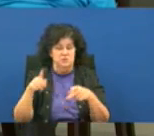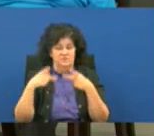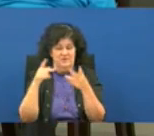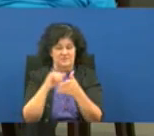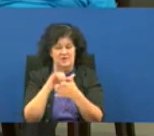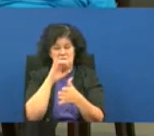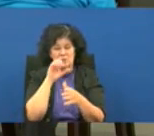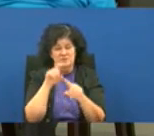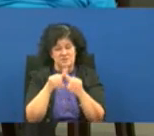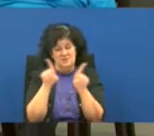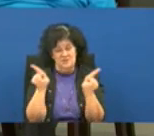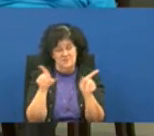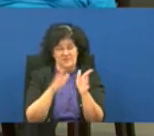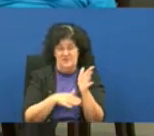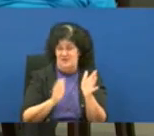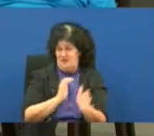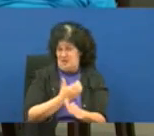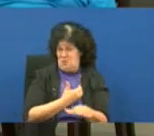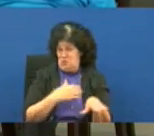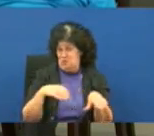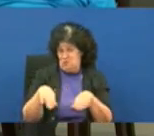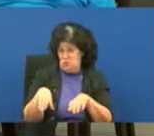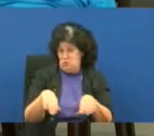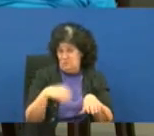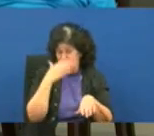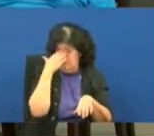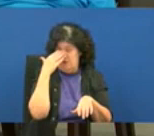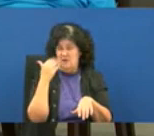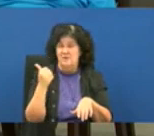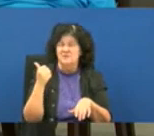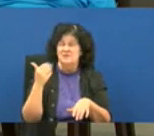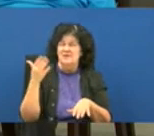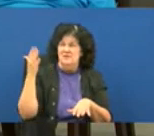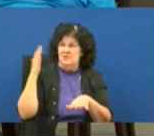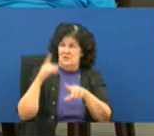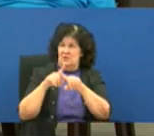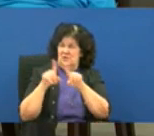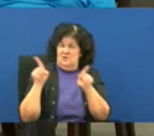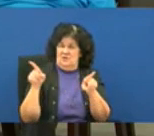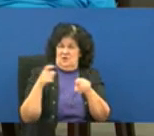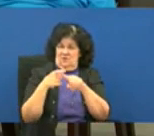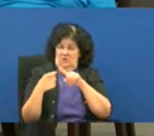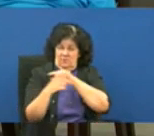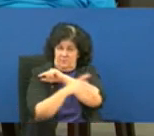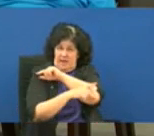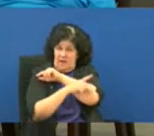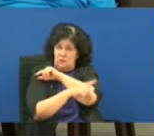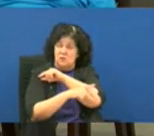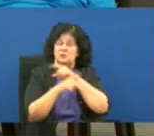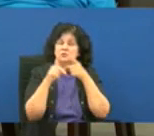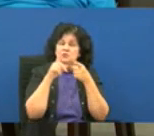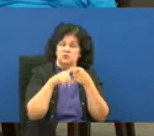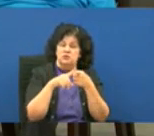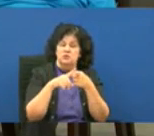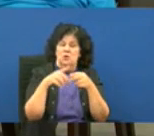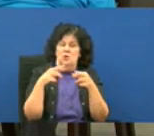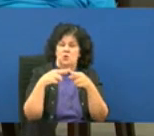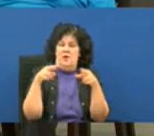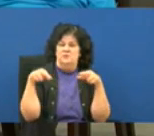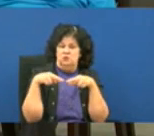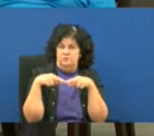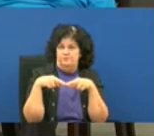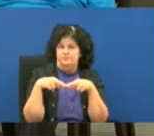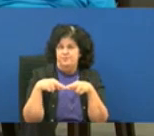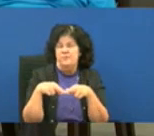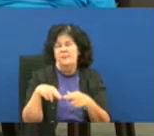different from what we were doing because then it went from being a one parish to having to do a region and so that's